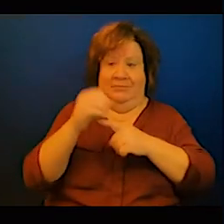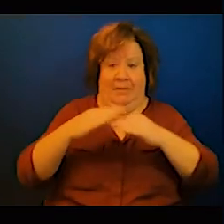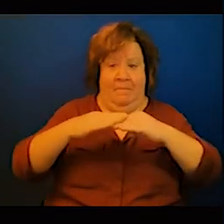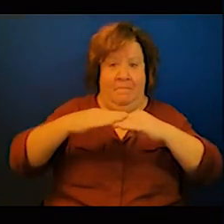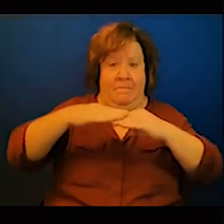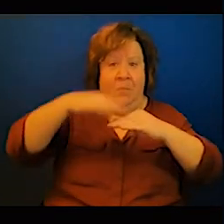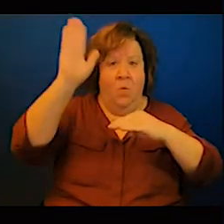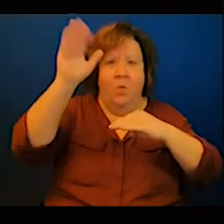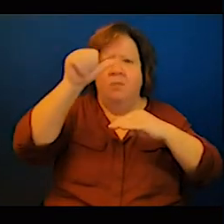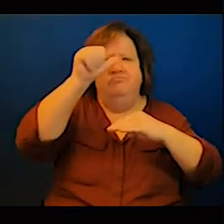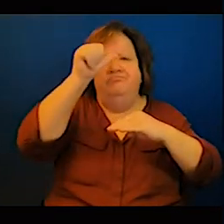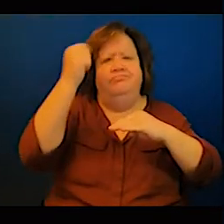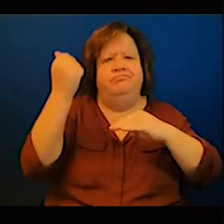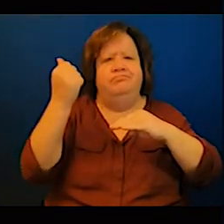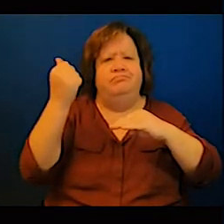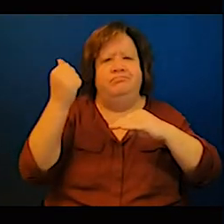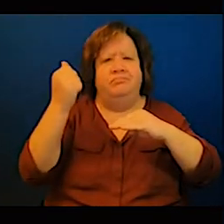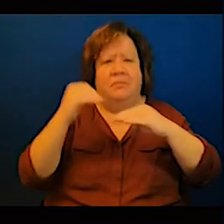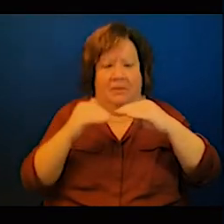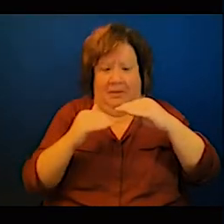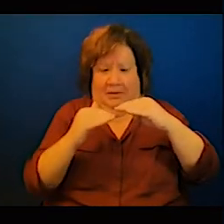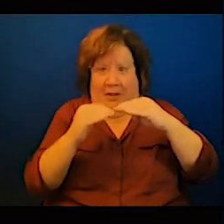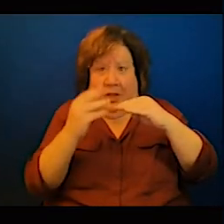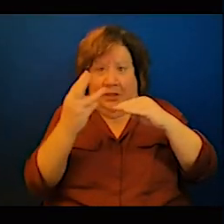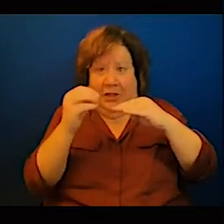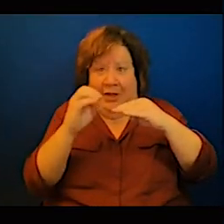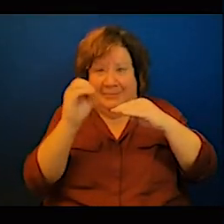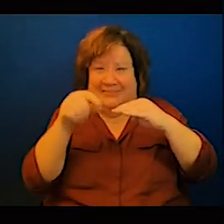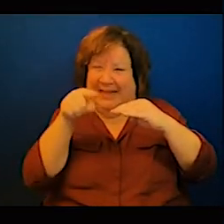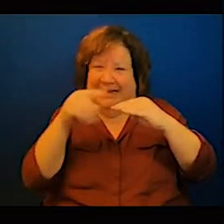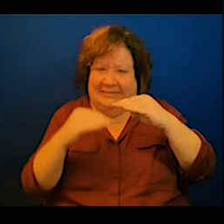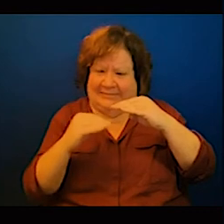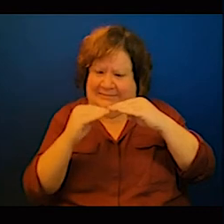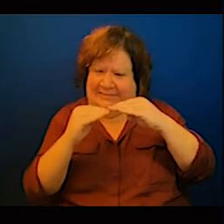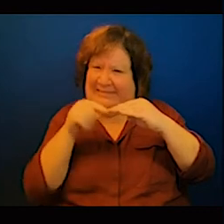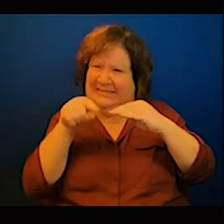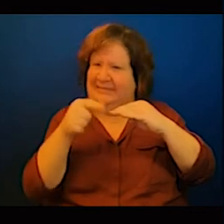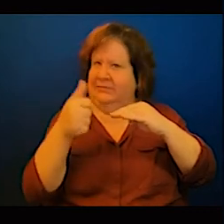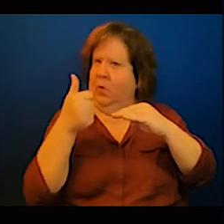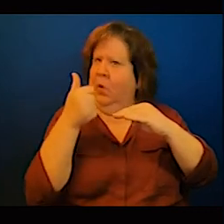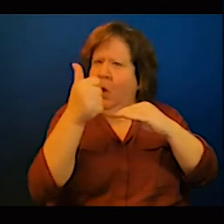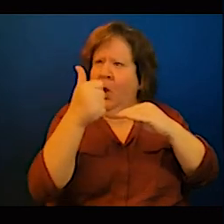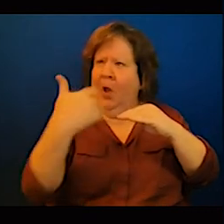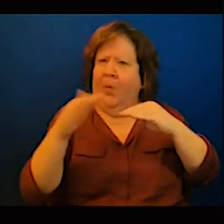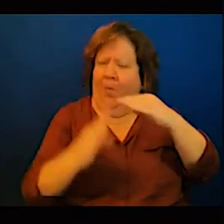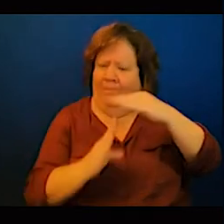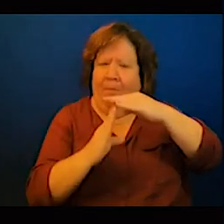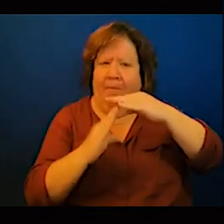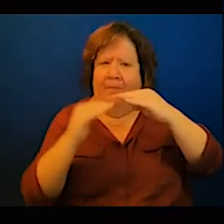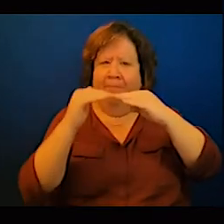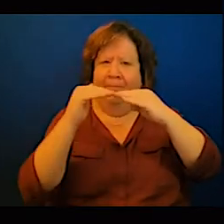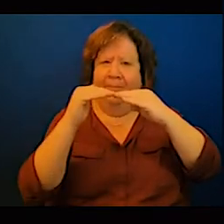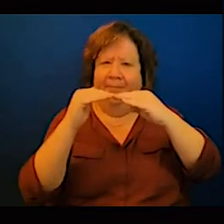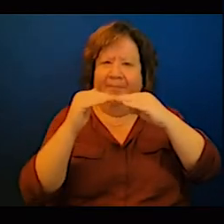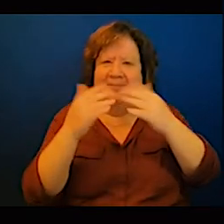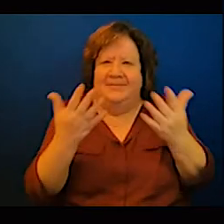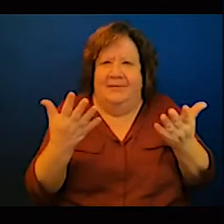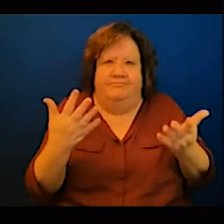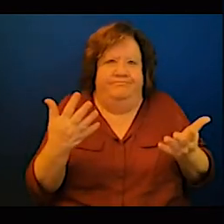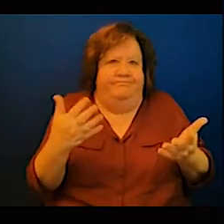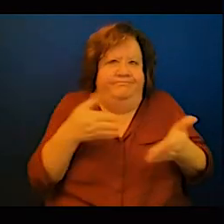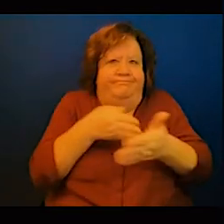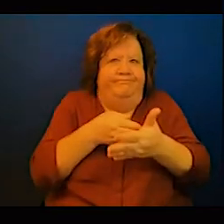by the discussion around getting in the private finance is related to risk so I think that